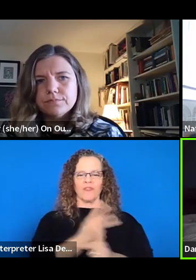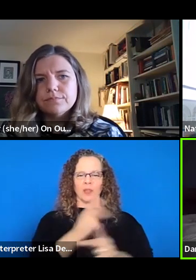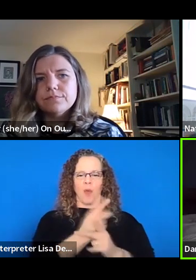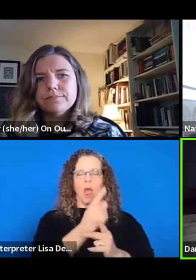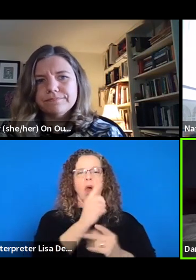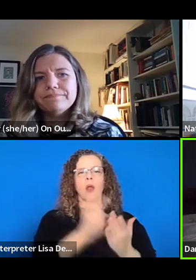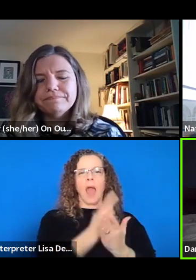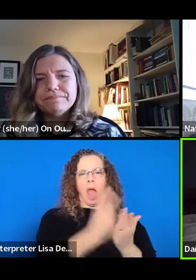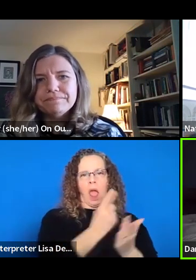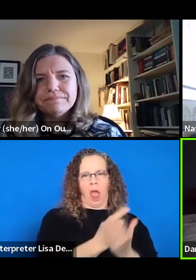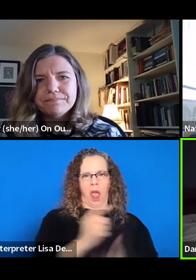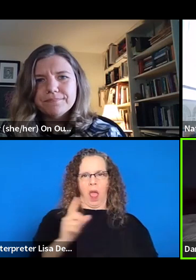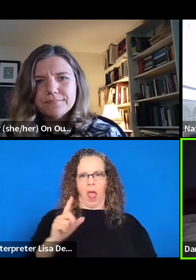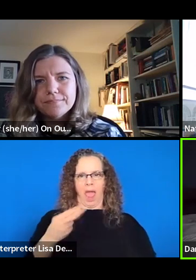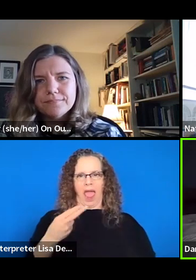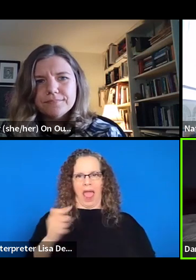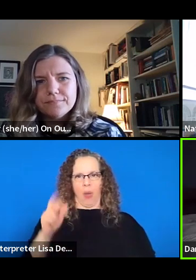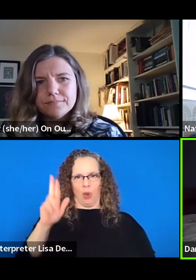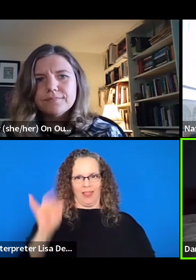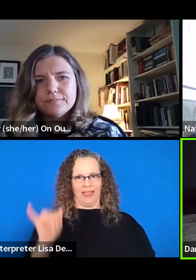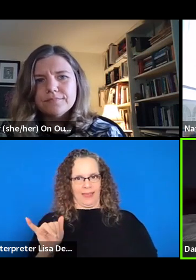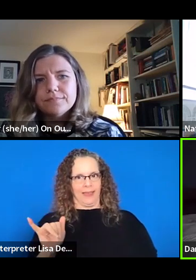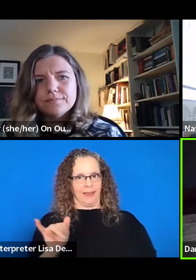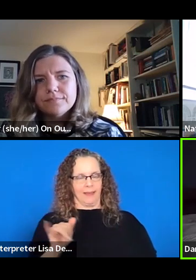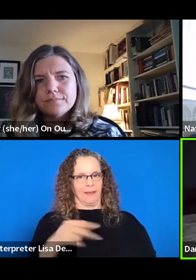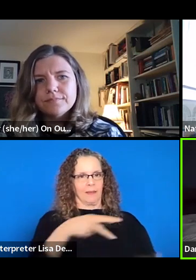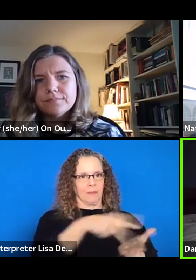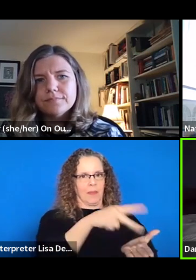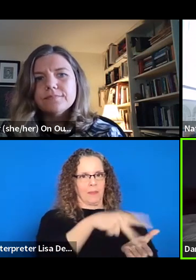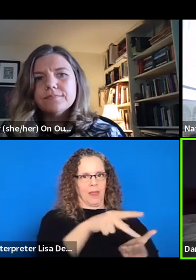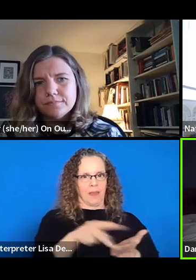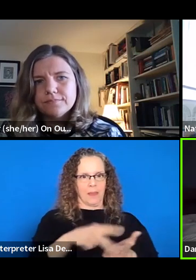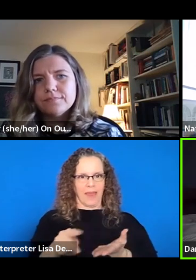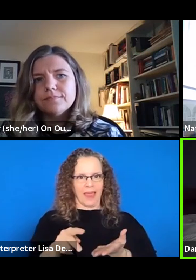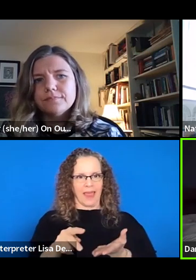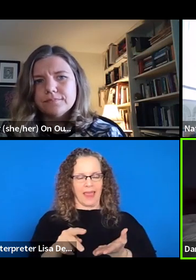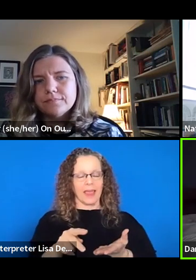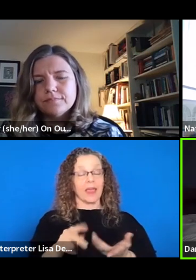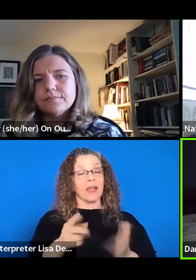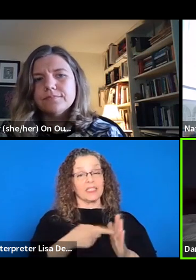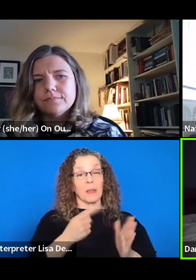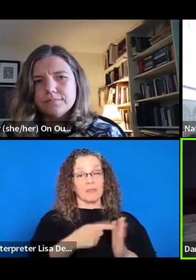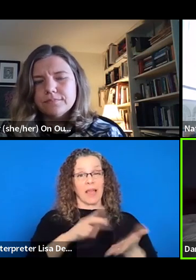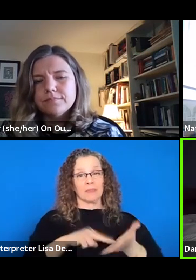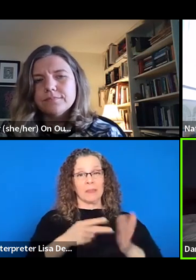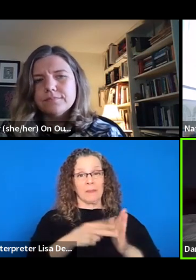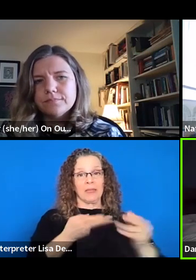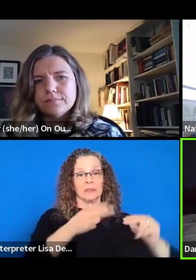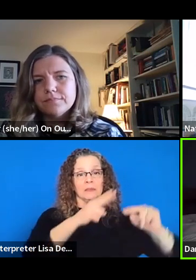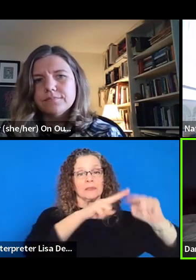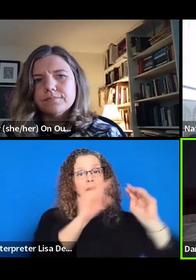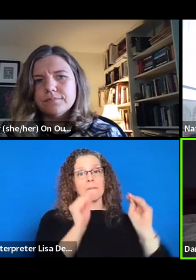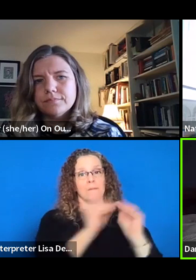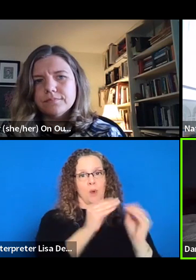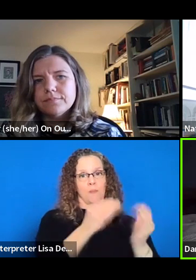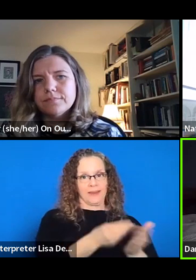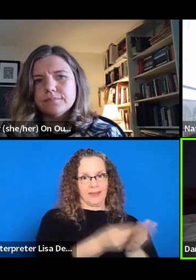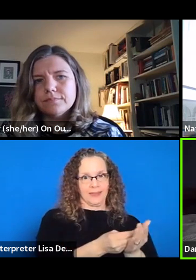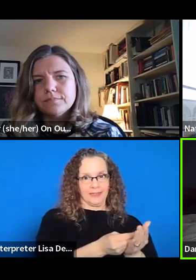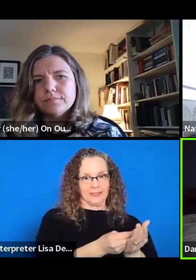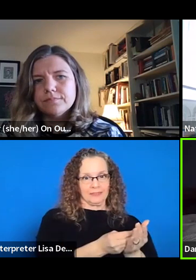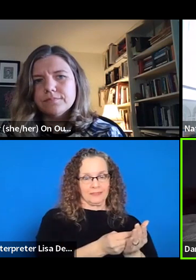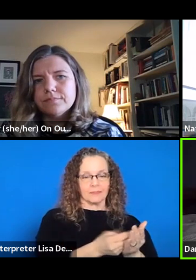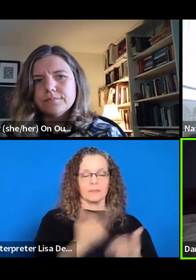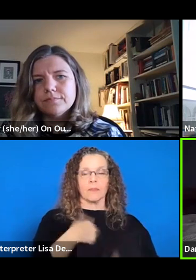means more work for tracking those hours and submitting invoices, but it also means getting paid more. Usually. Um, we also like invite our